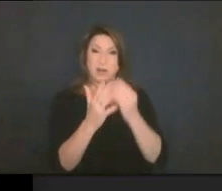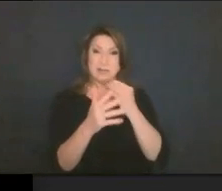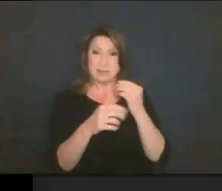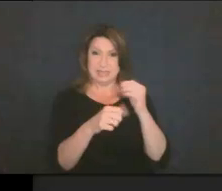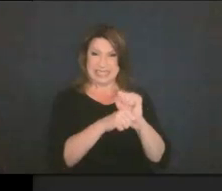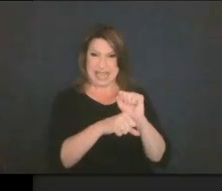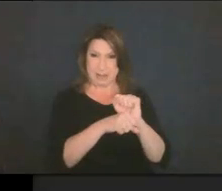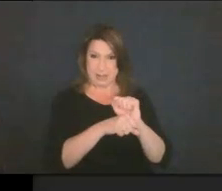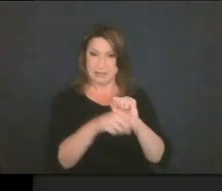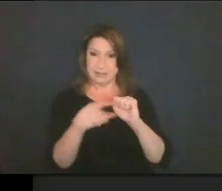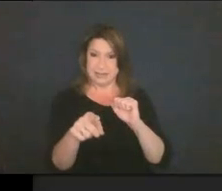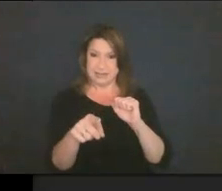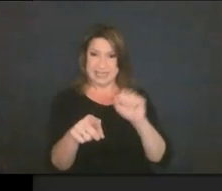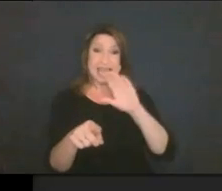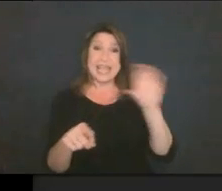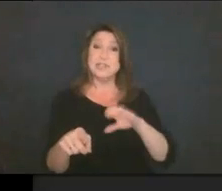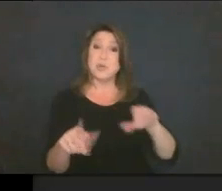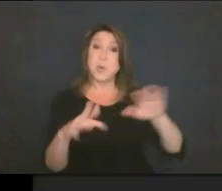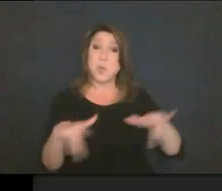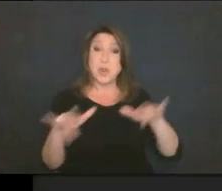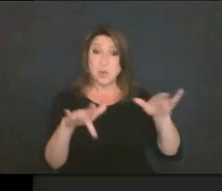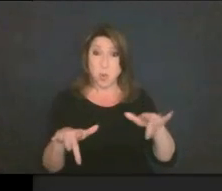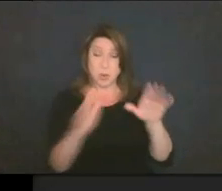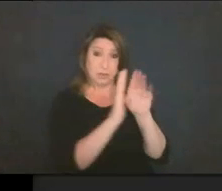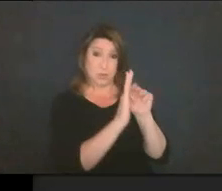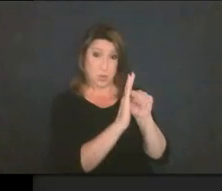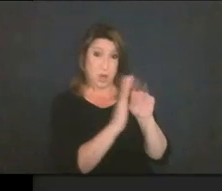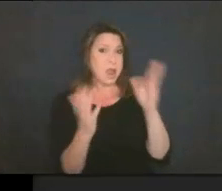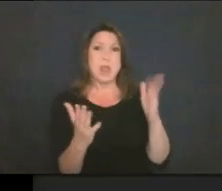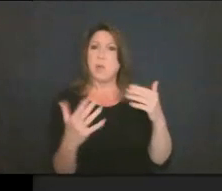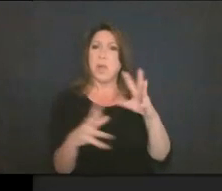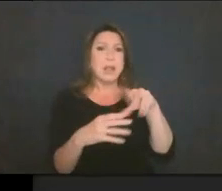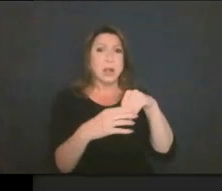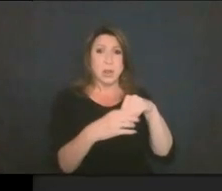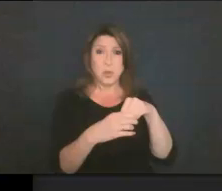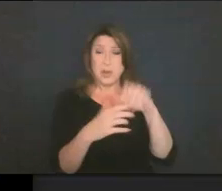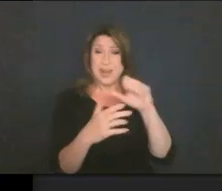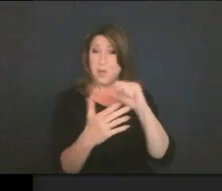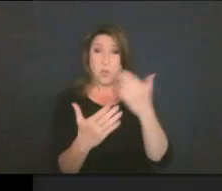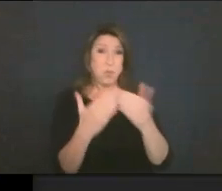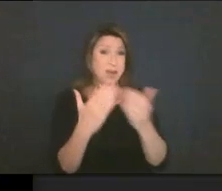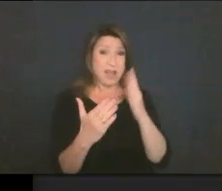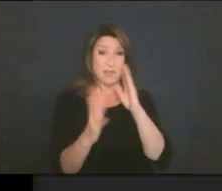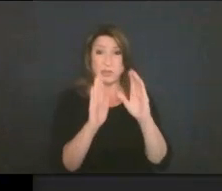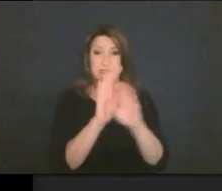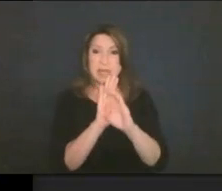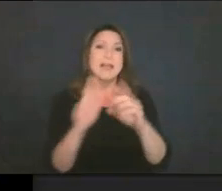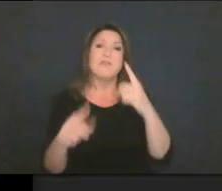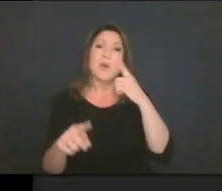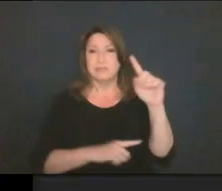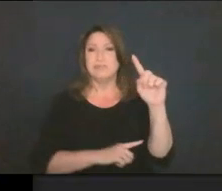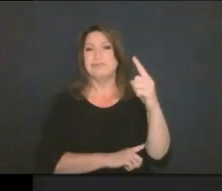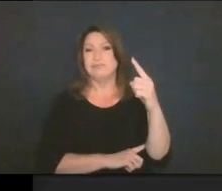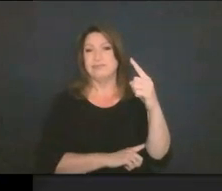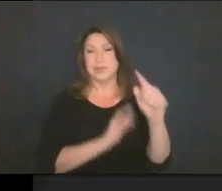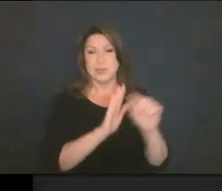recordings will have like the slide show that we talked about. So like for first grade, we just started a